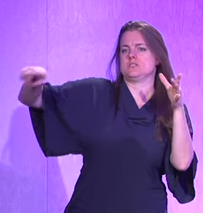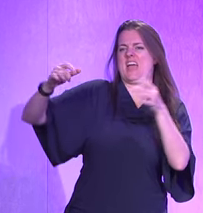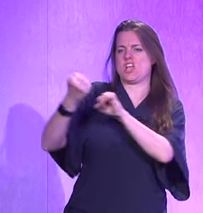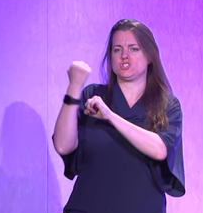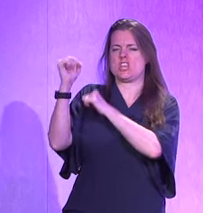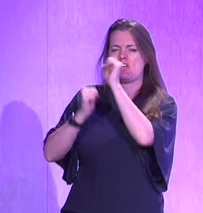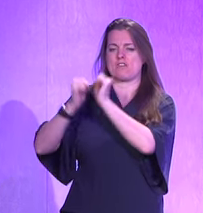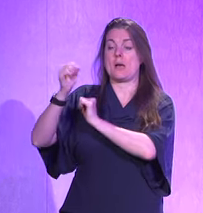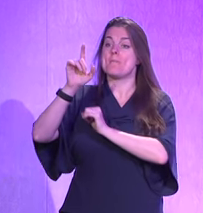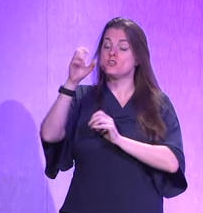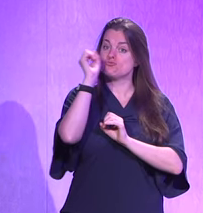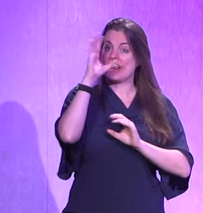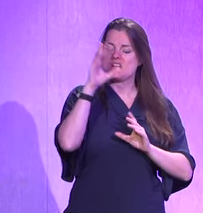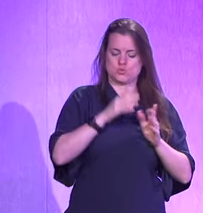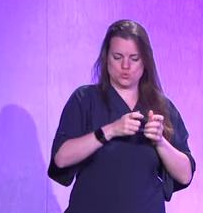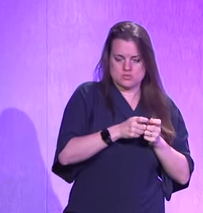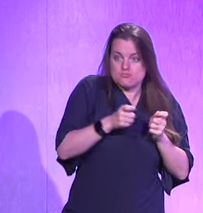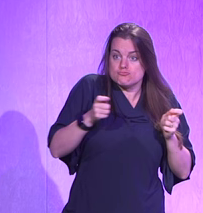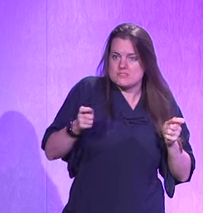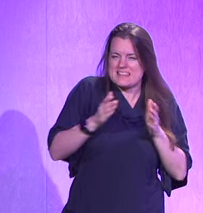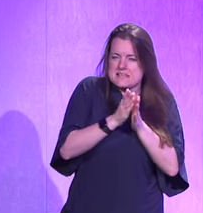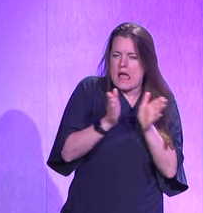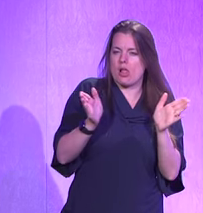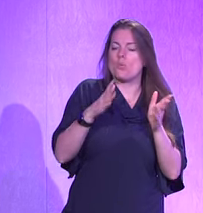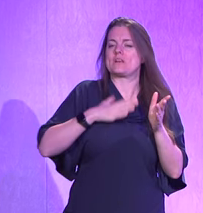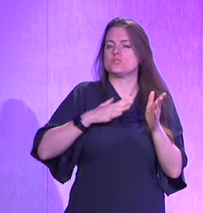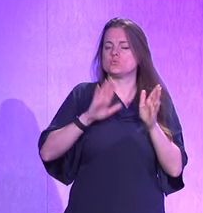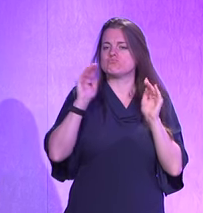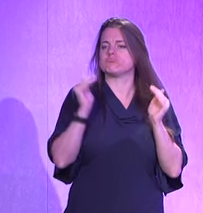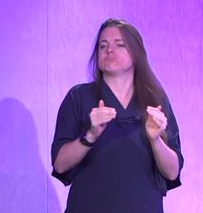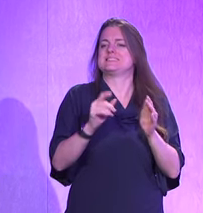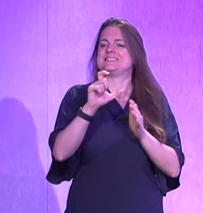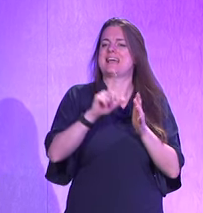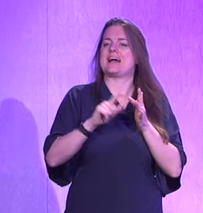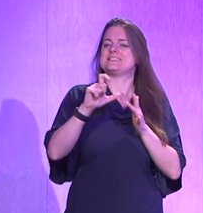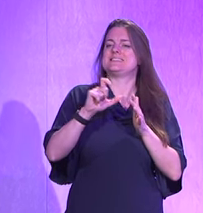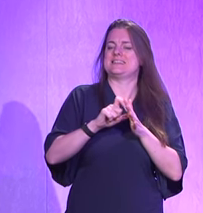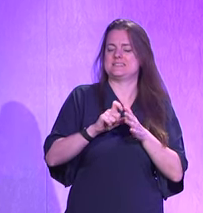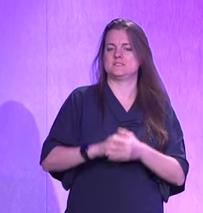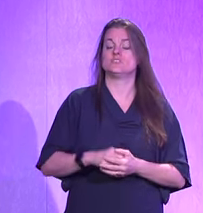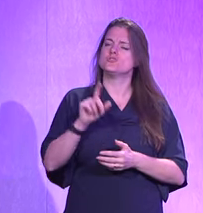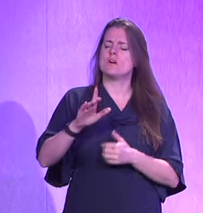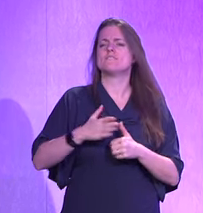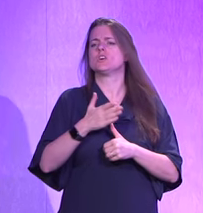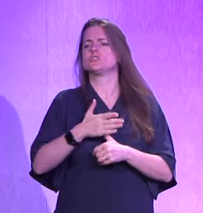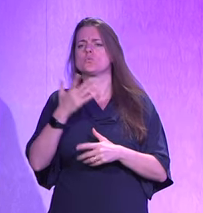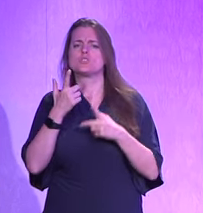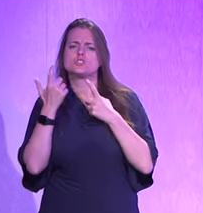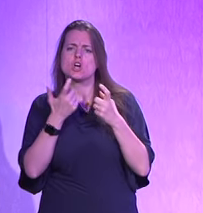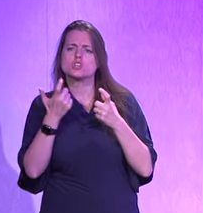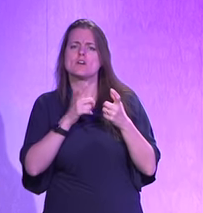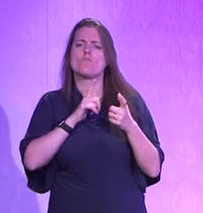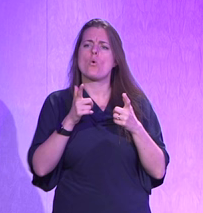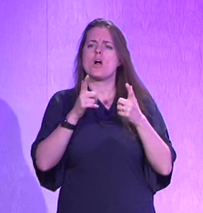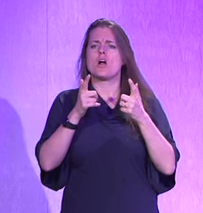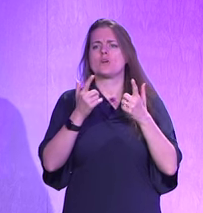And you find out that in order to scale, we have to redesign our CI city. So the first thing you start doing is to start